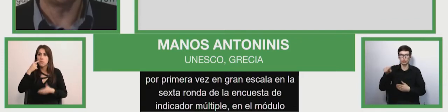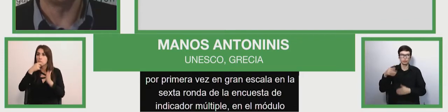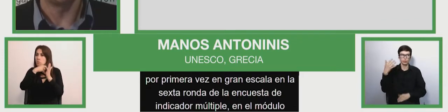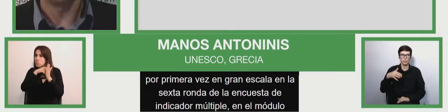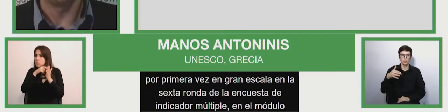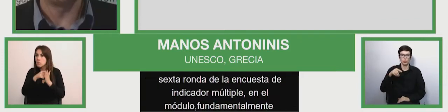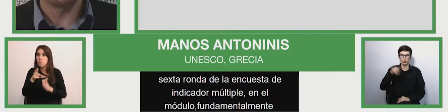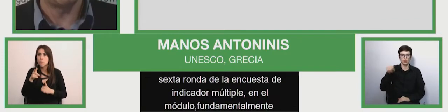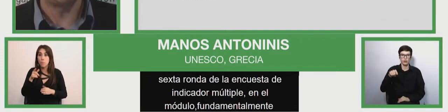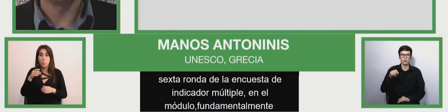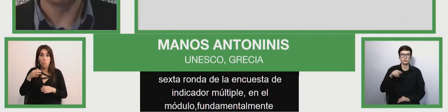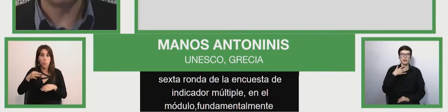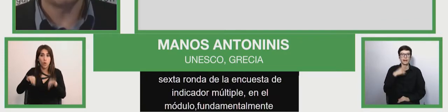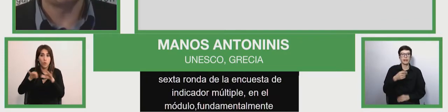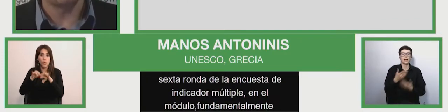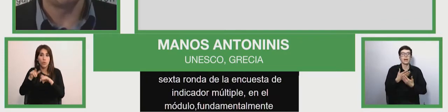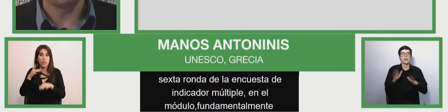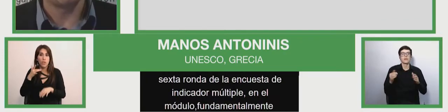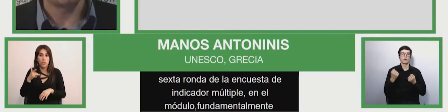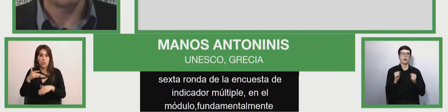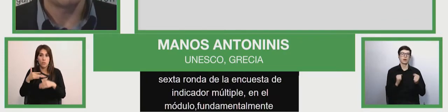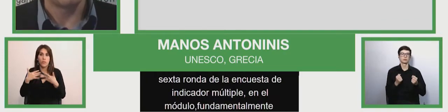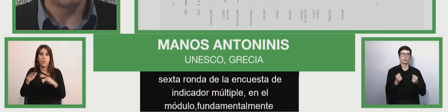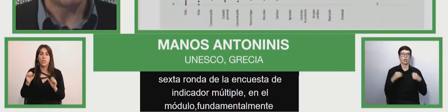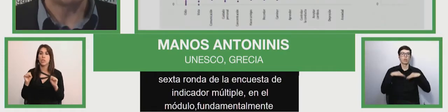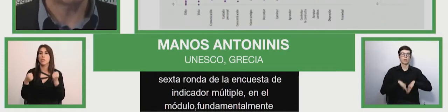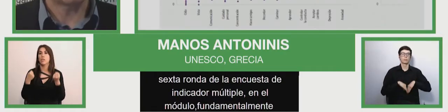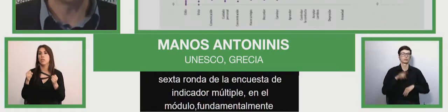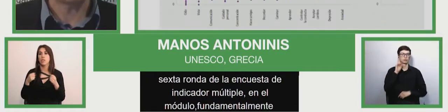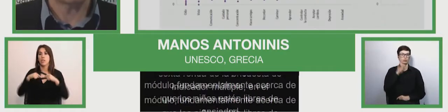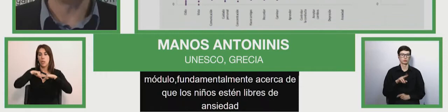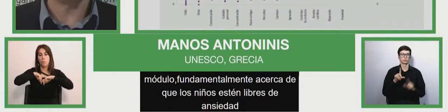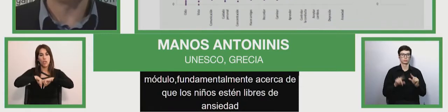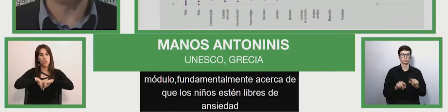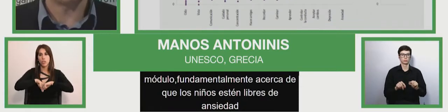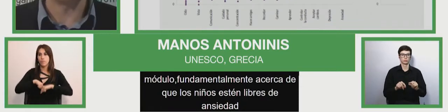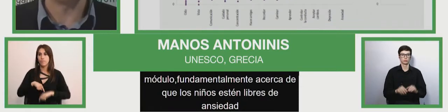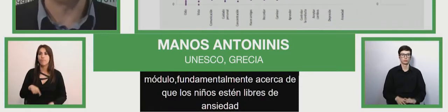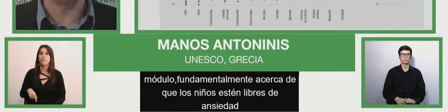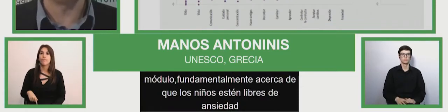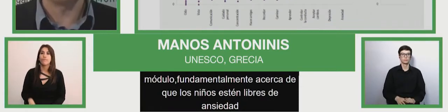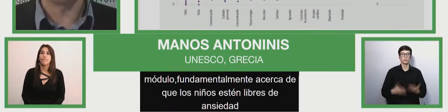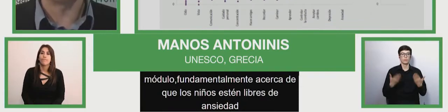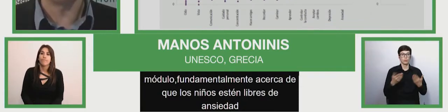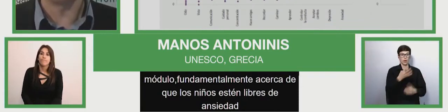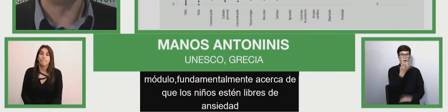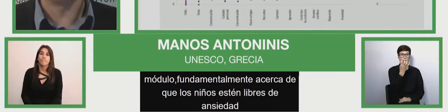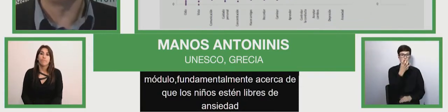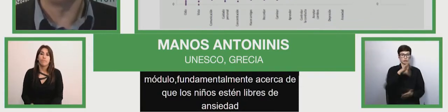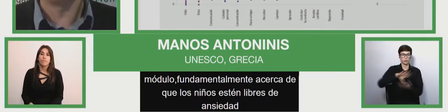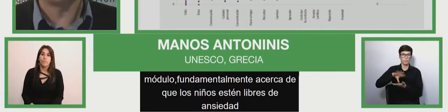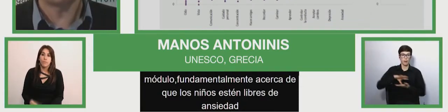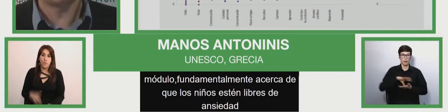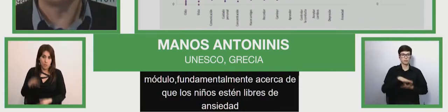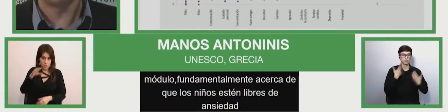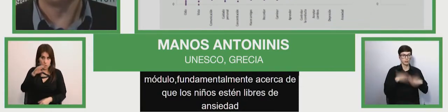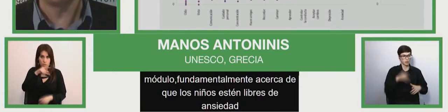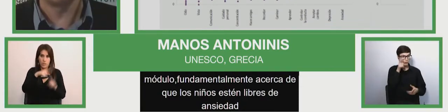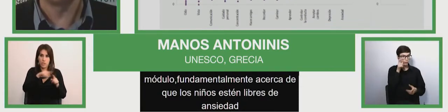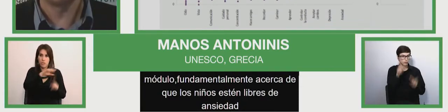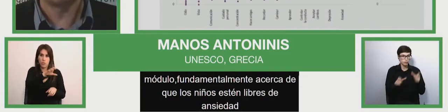anxiety and depression. In the 14 countries where we affected estimates based on